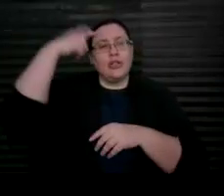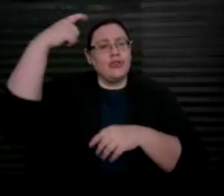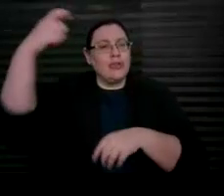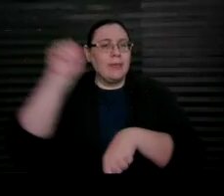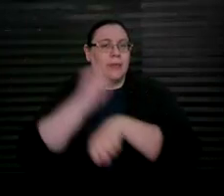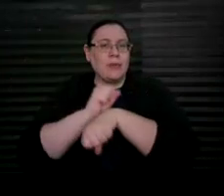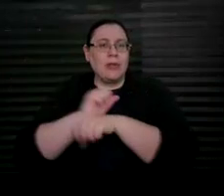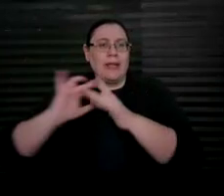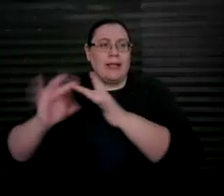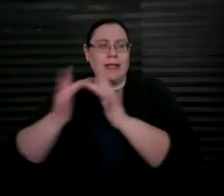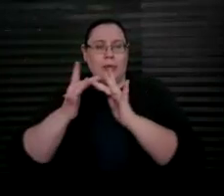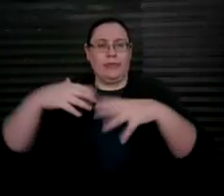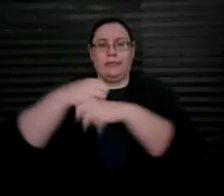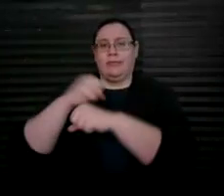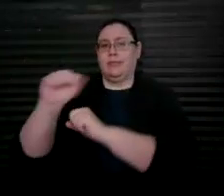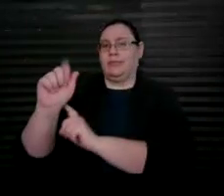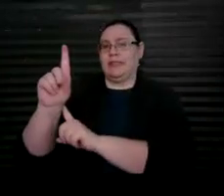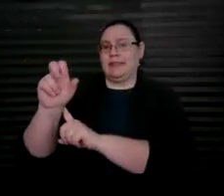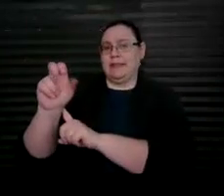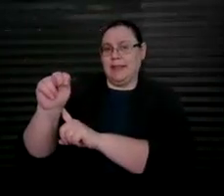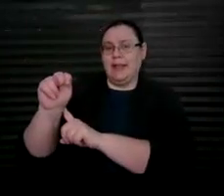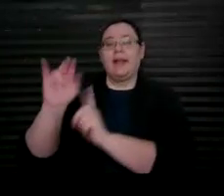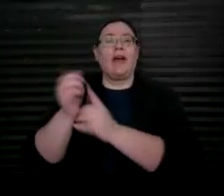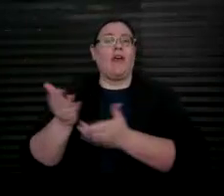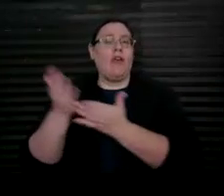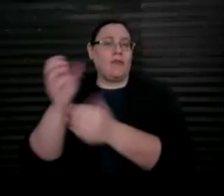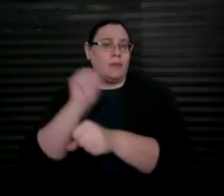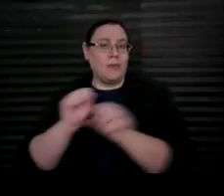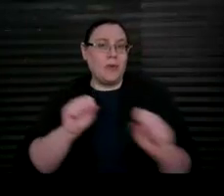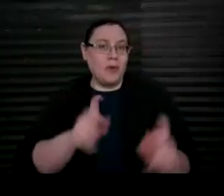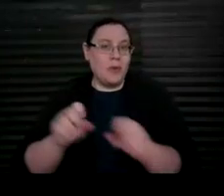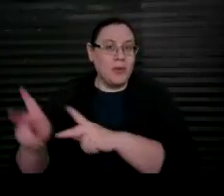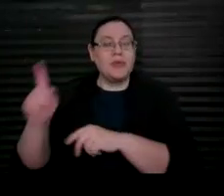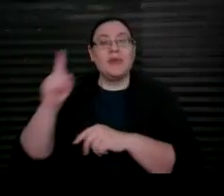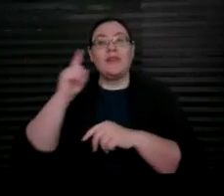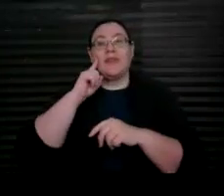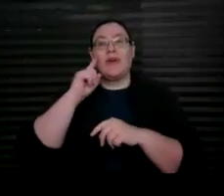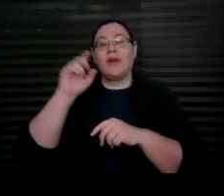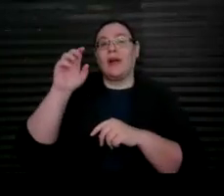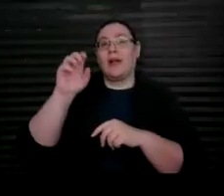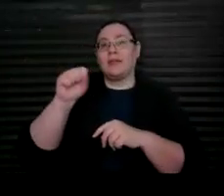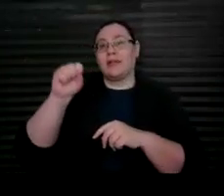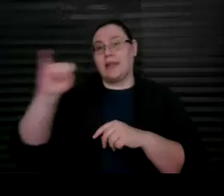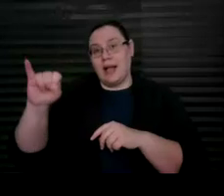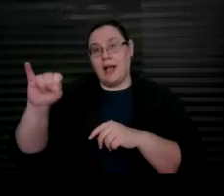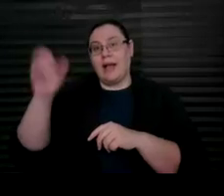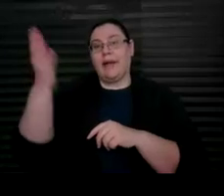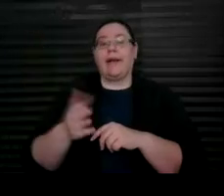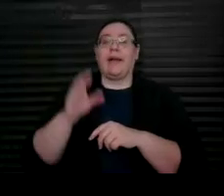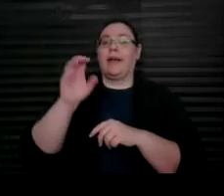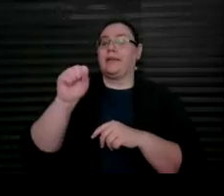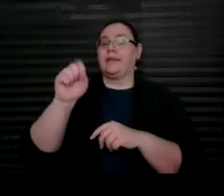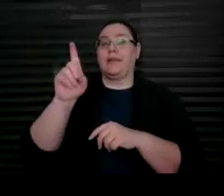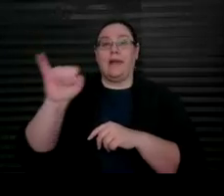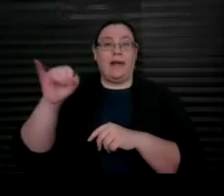which offers employment opportunities for SSI and or SSDI